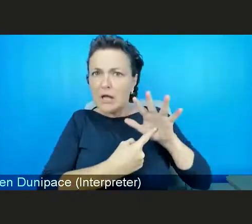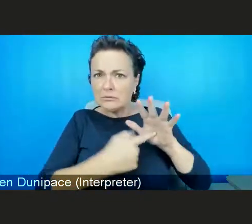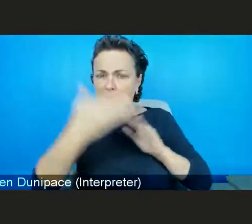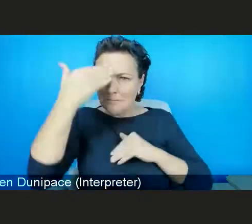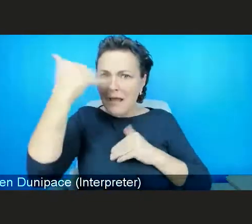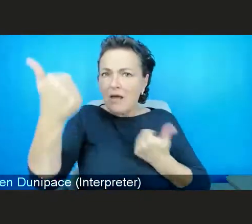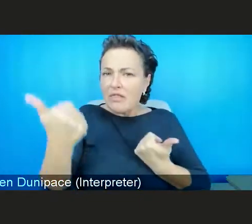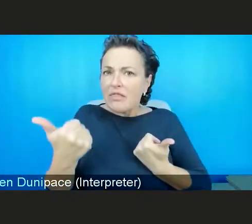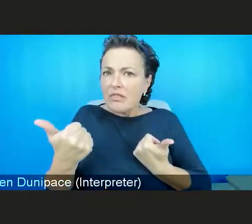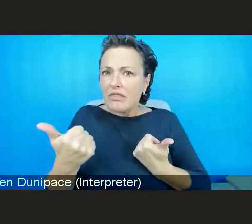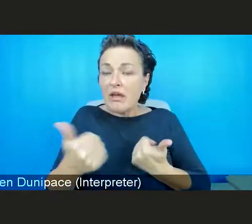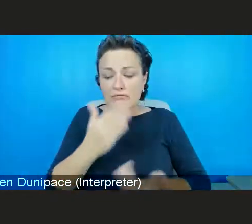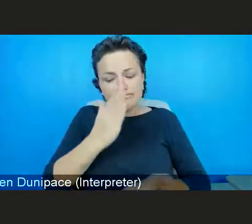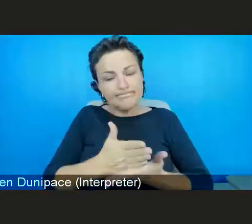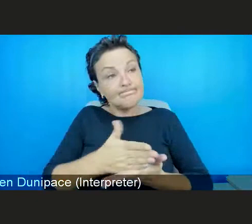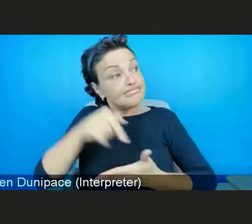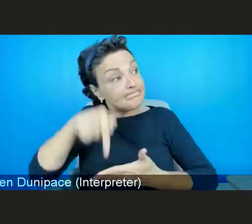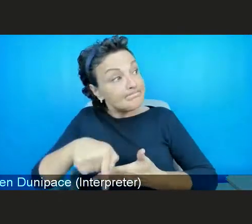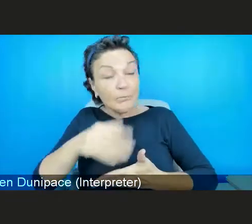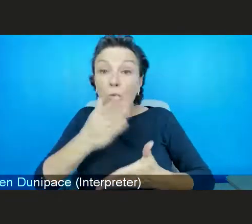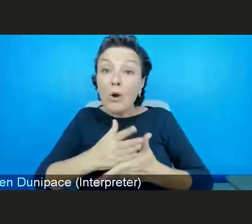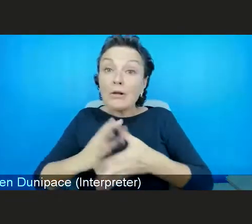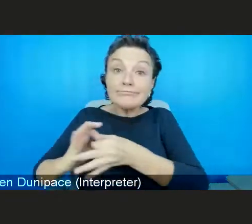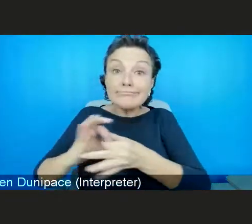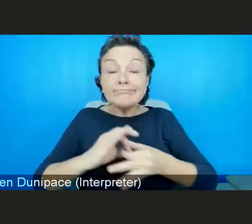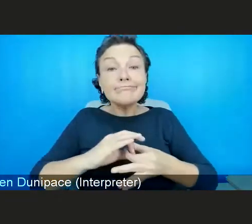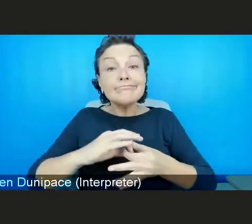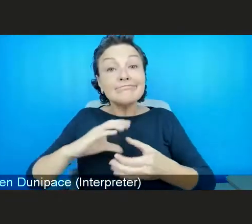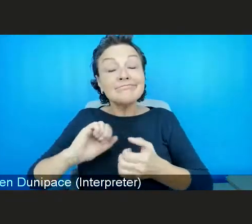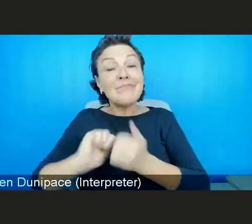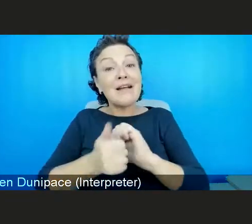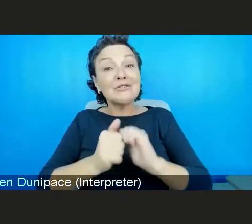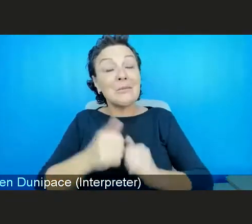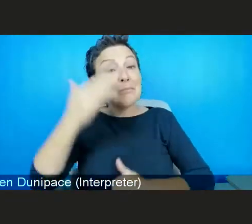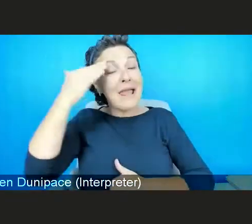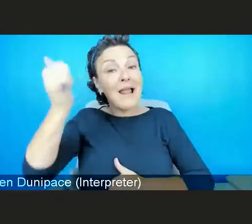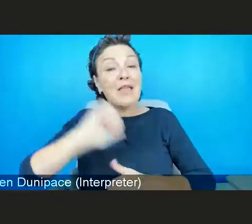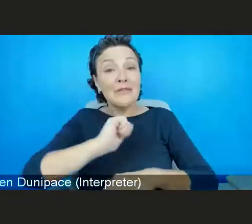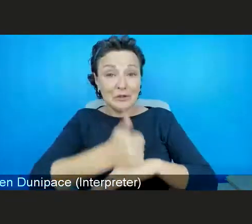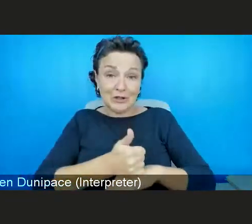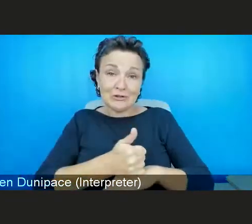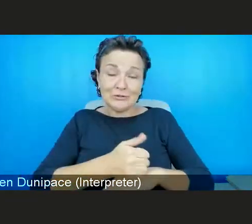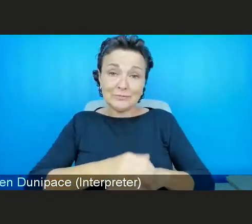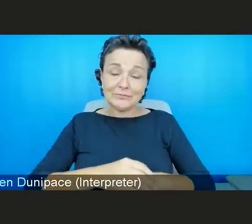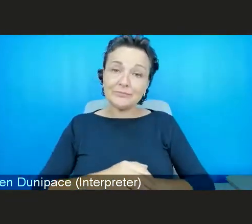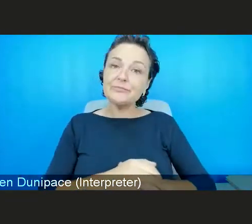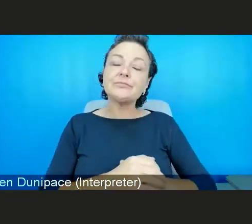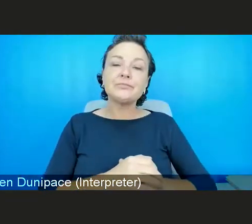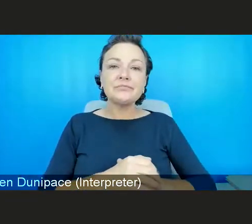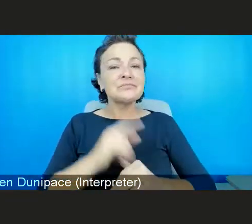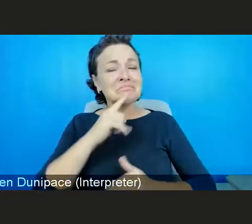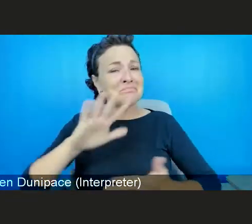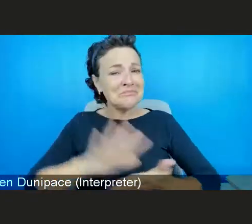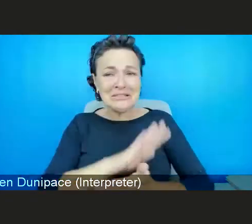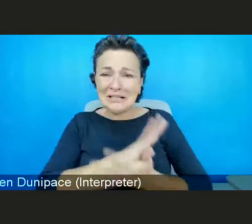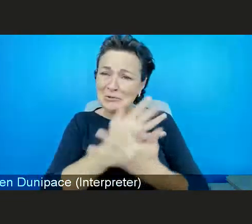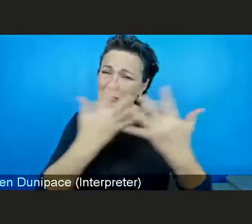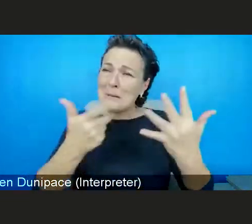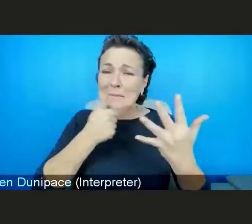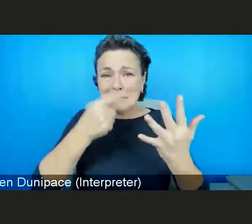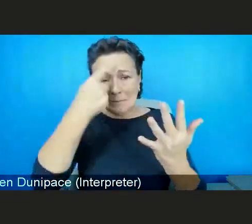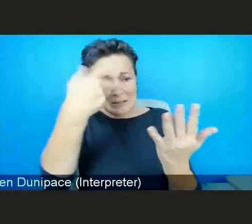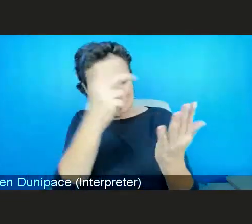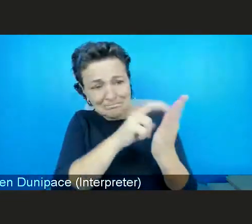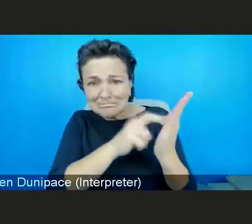it's held in partnership with the Mental Health Foundation. And we're delighted that so many people have registered to join us online